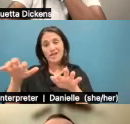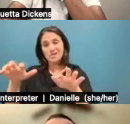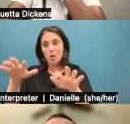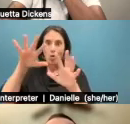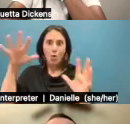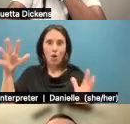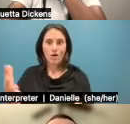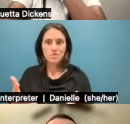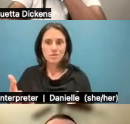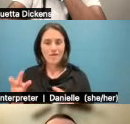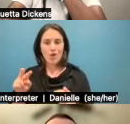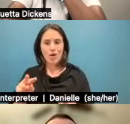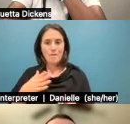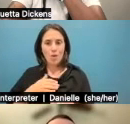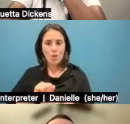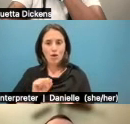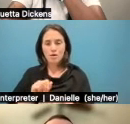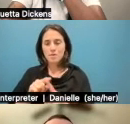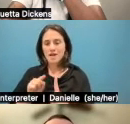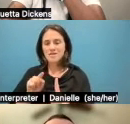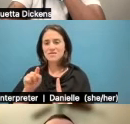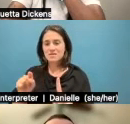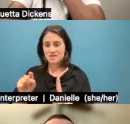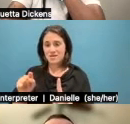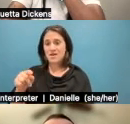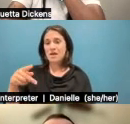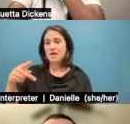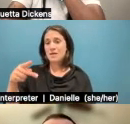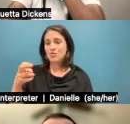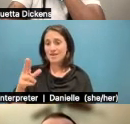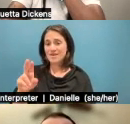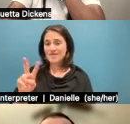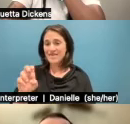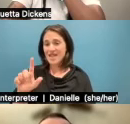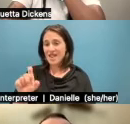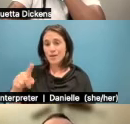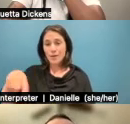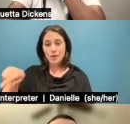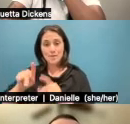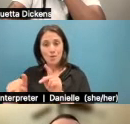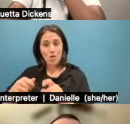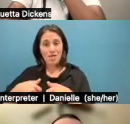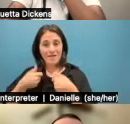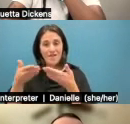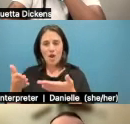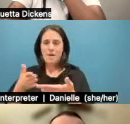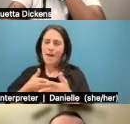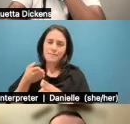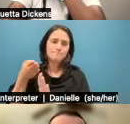in, I consider the people of Princeville, the community I'm working in, as my main audience. Next slide.